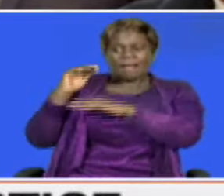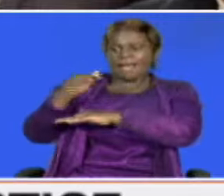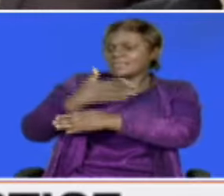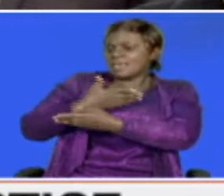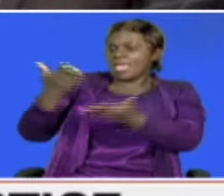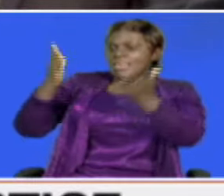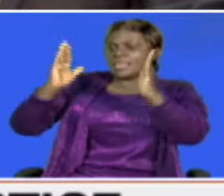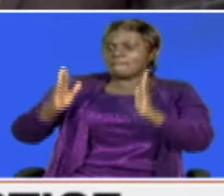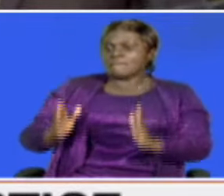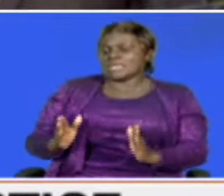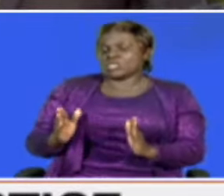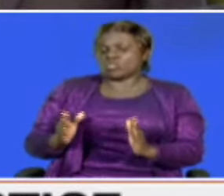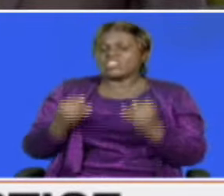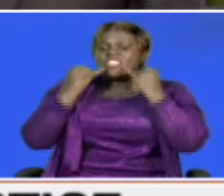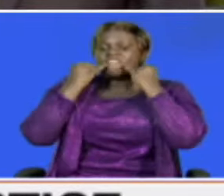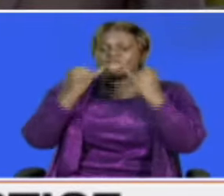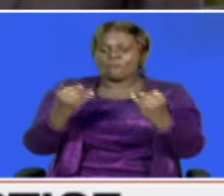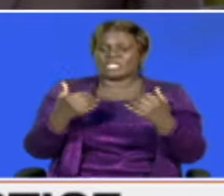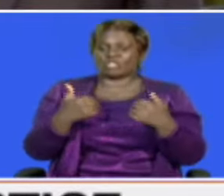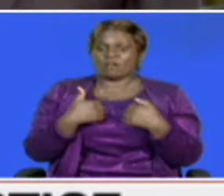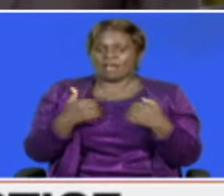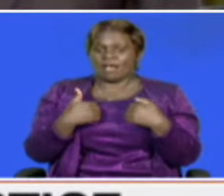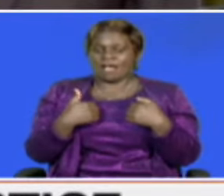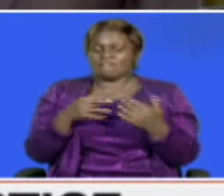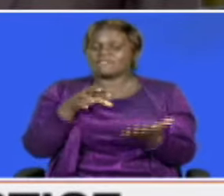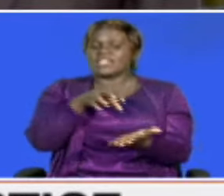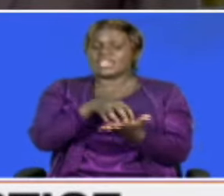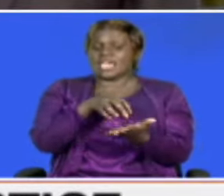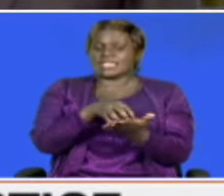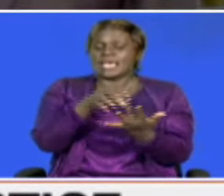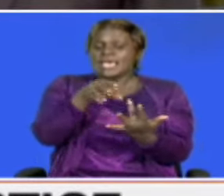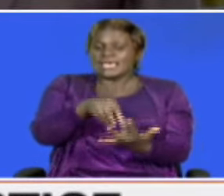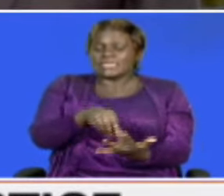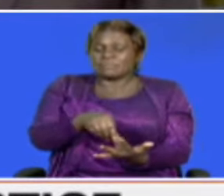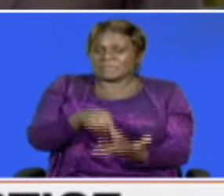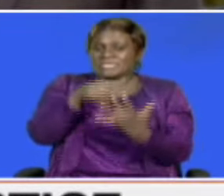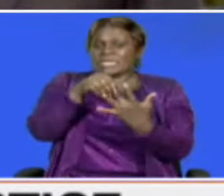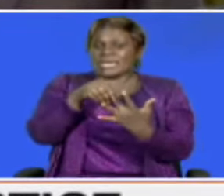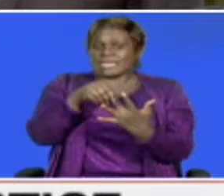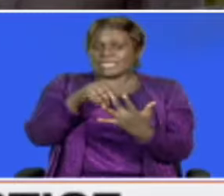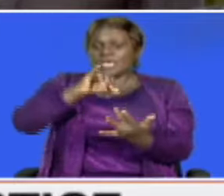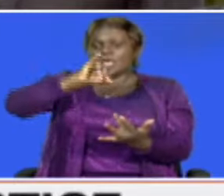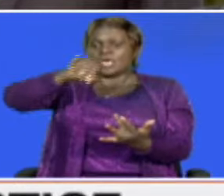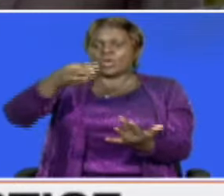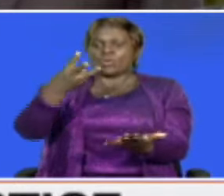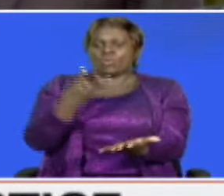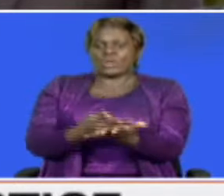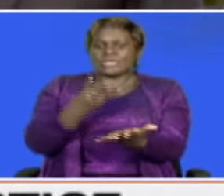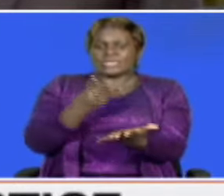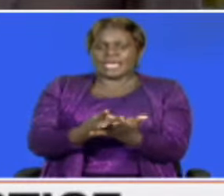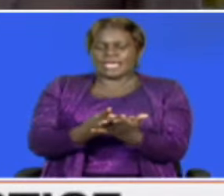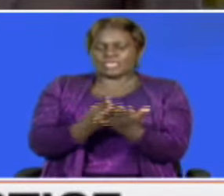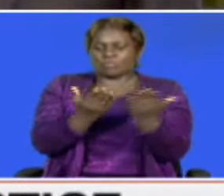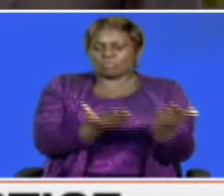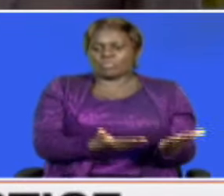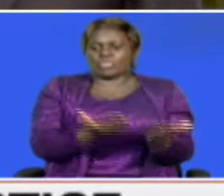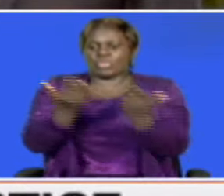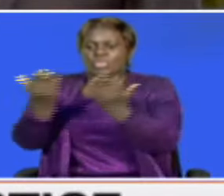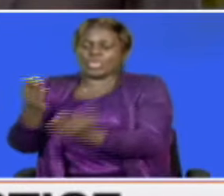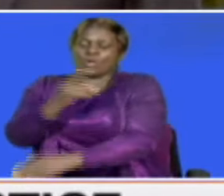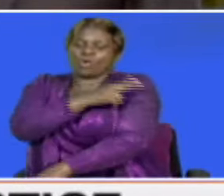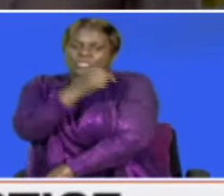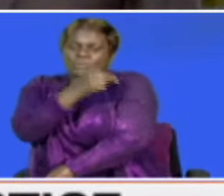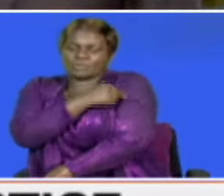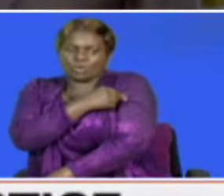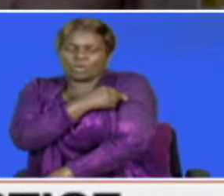any person with information pertaining to this case, especially the witnesses who took the deceased to hospital